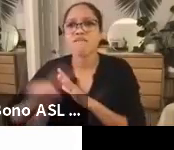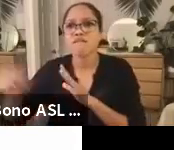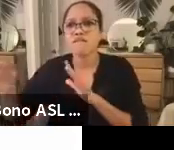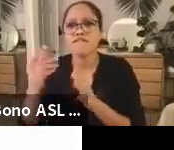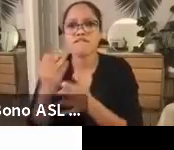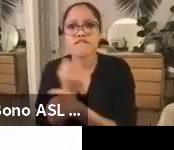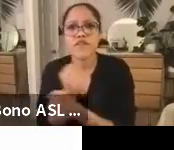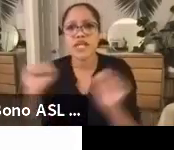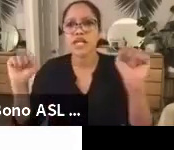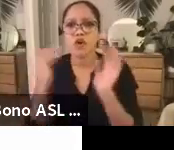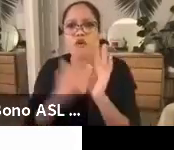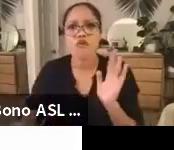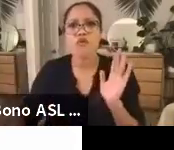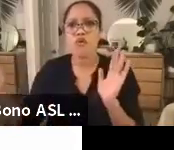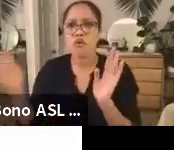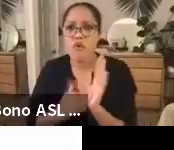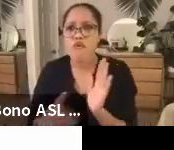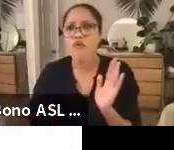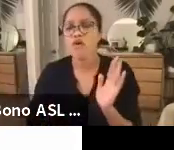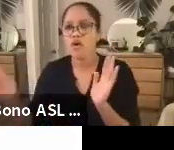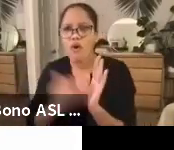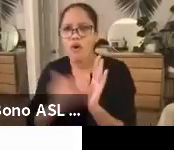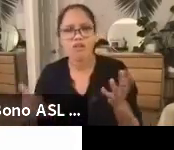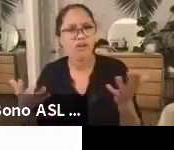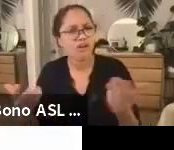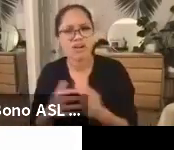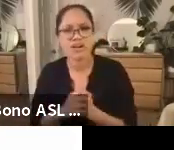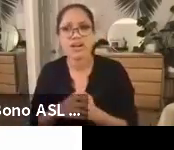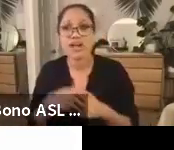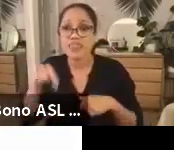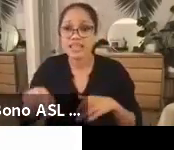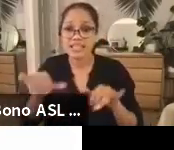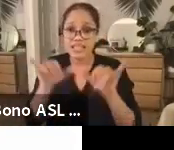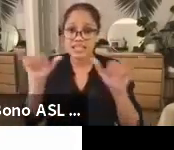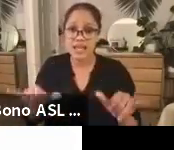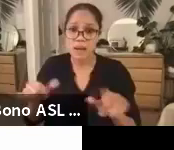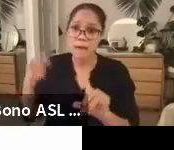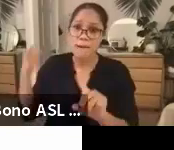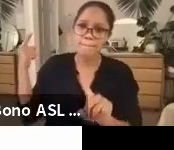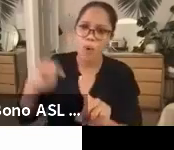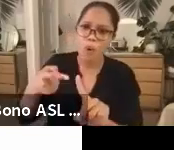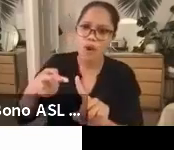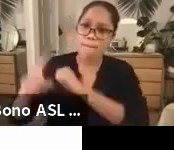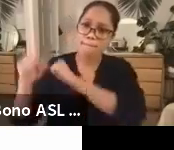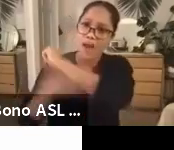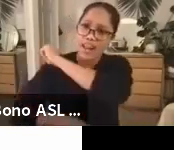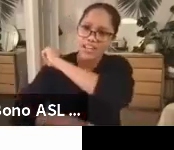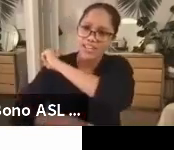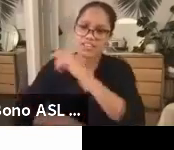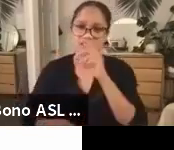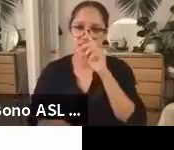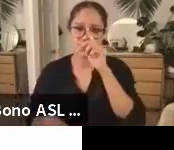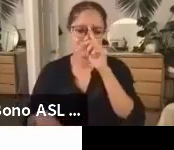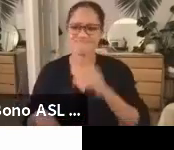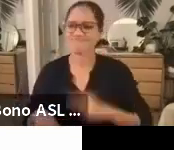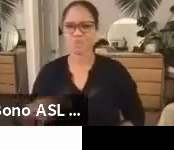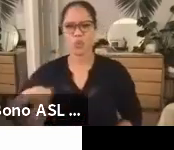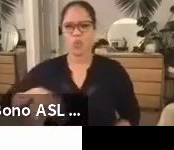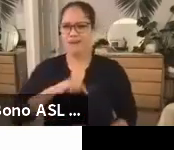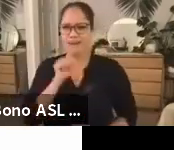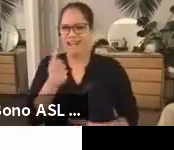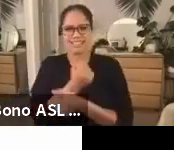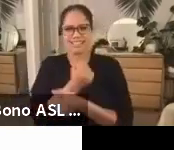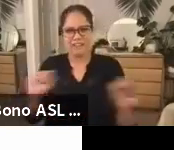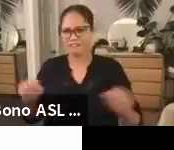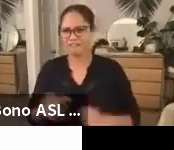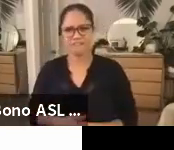This system designed only to punish and cage is not keeping us safe. It is not